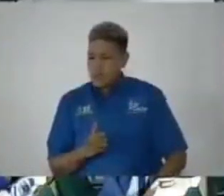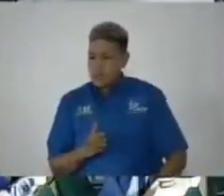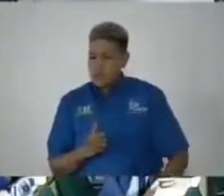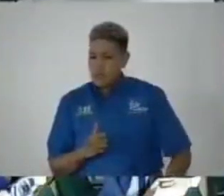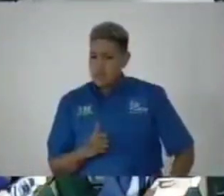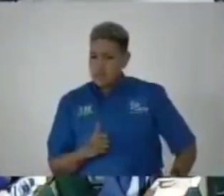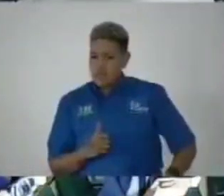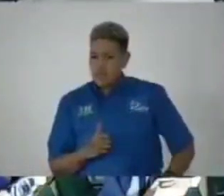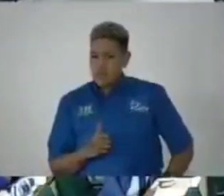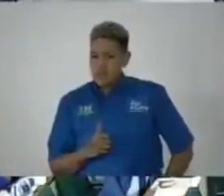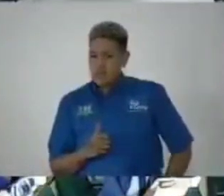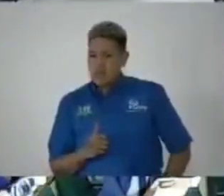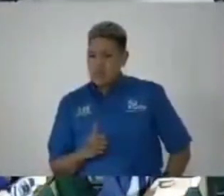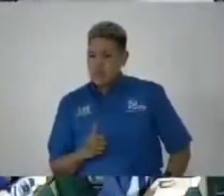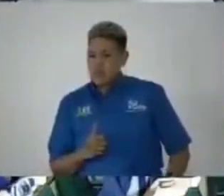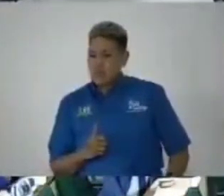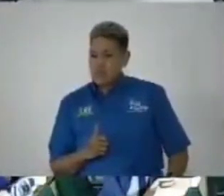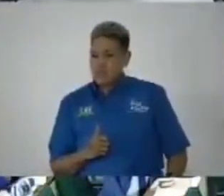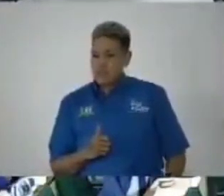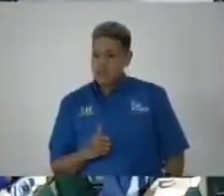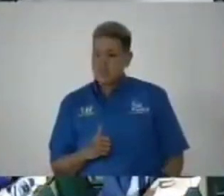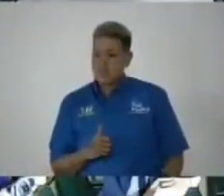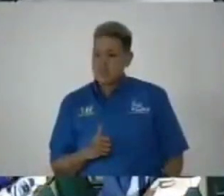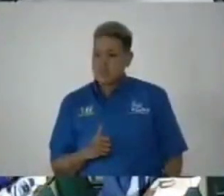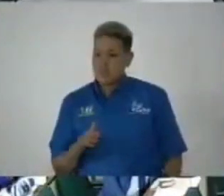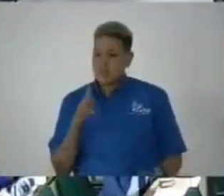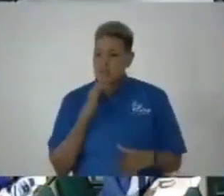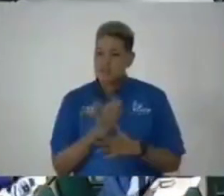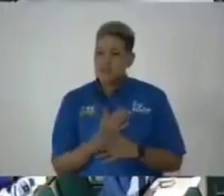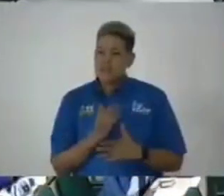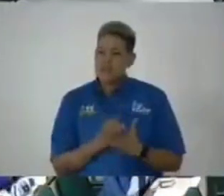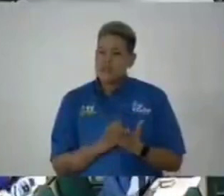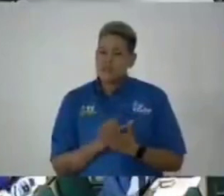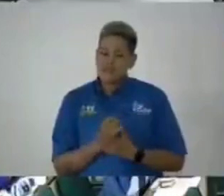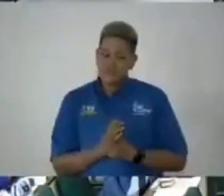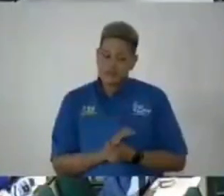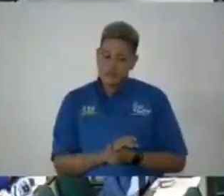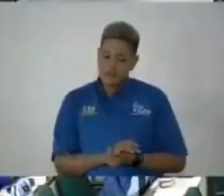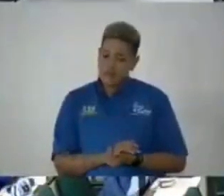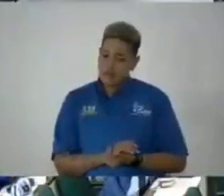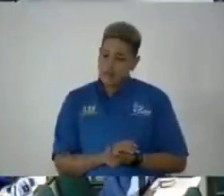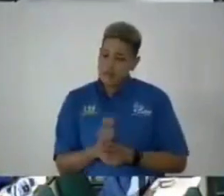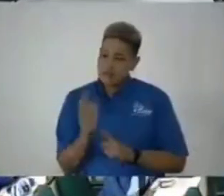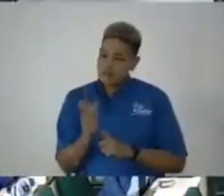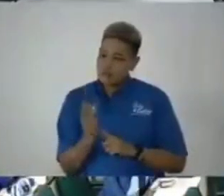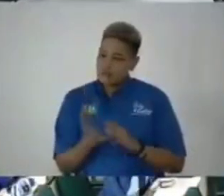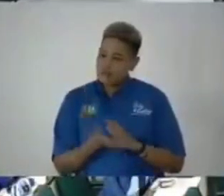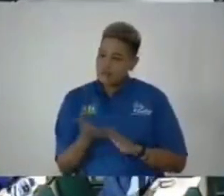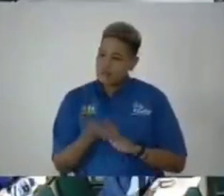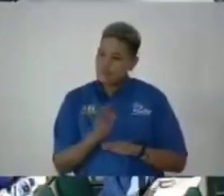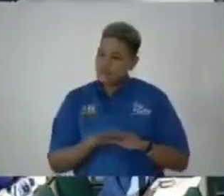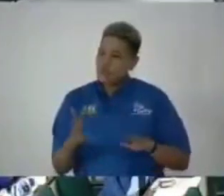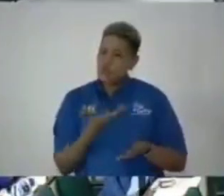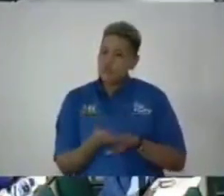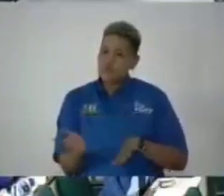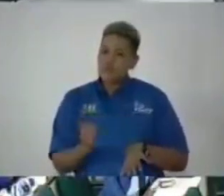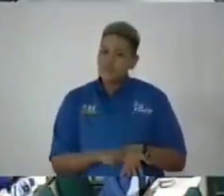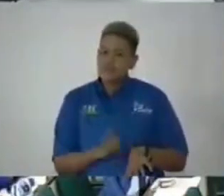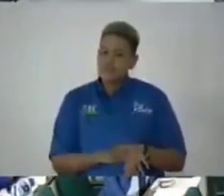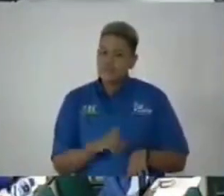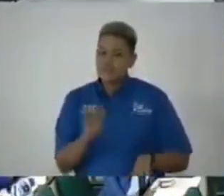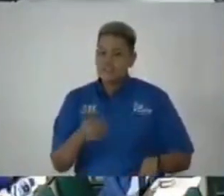I'm not spoiling. One, two, one. What are you so miserable? You've three minutes in front of the waste time. That's right.